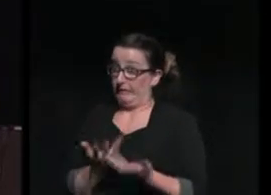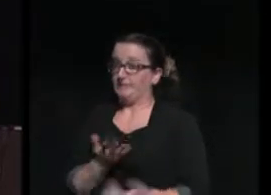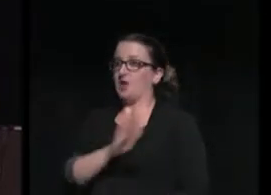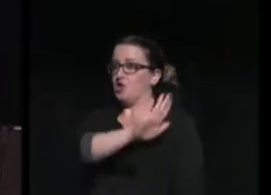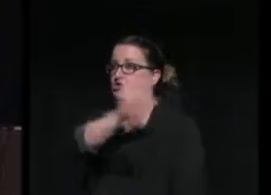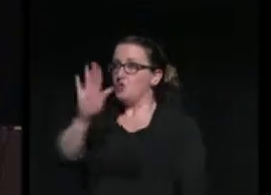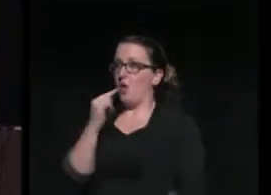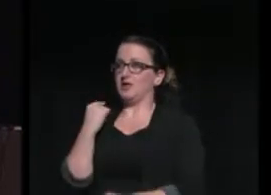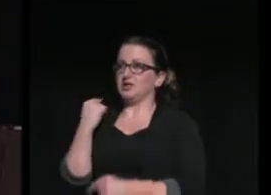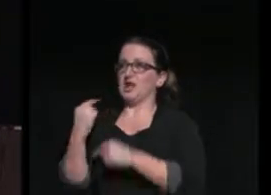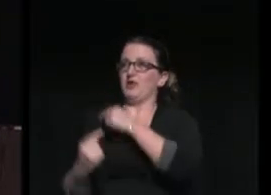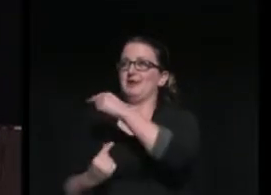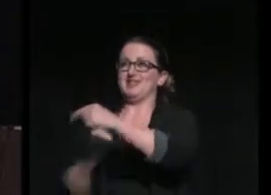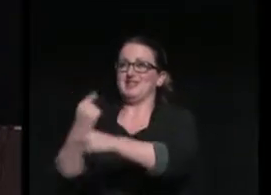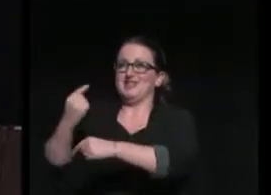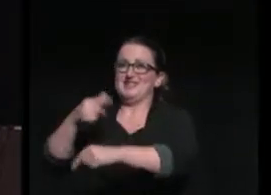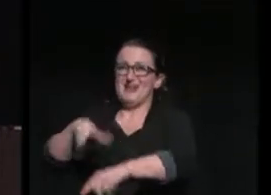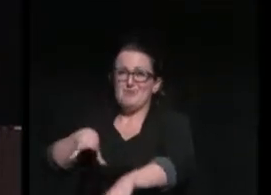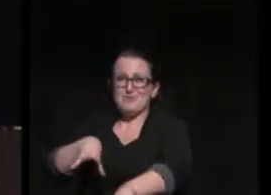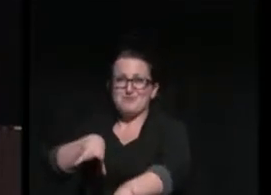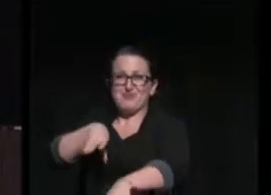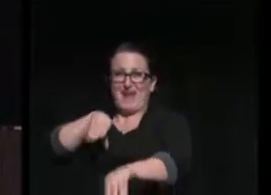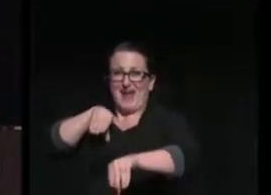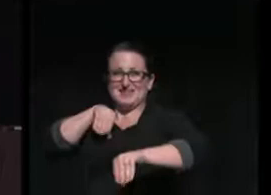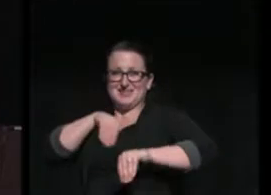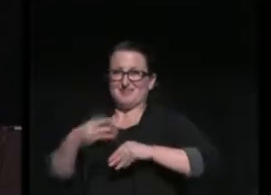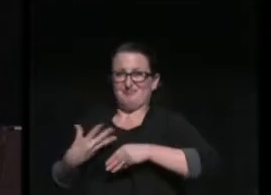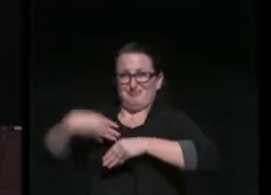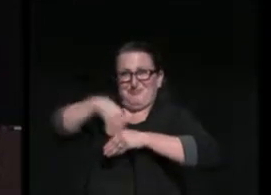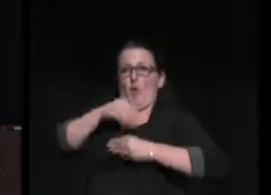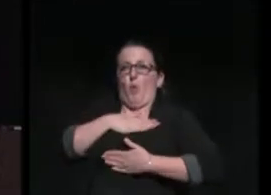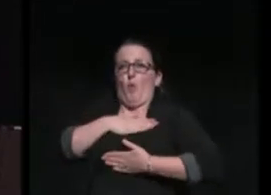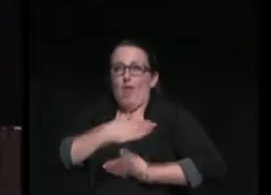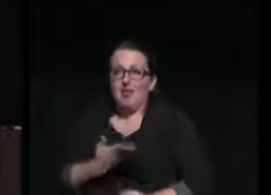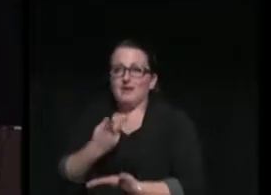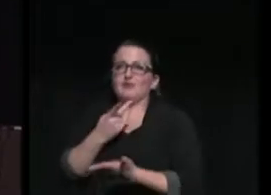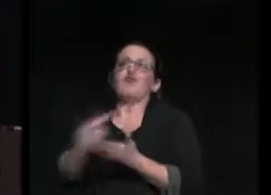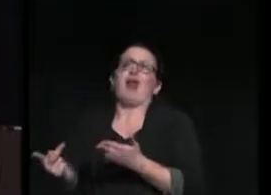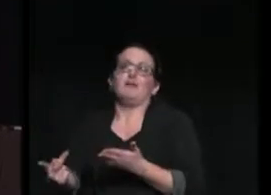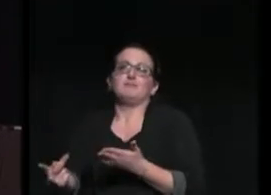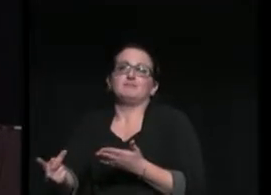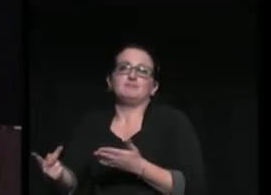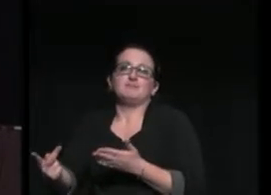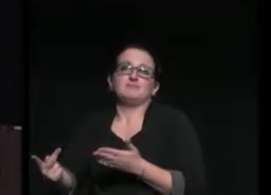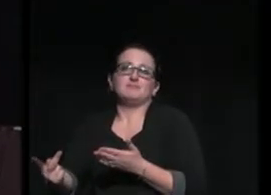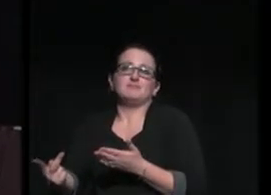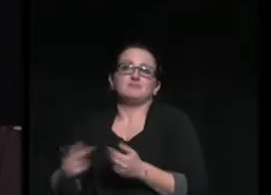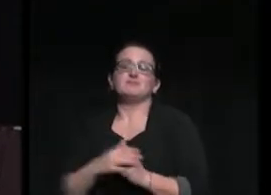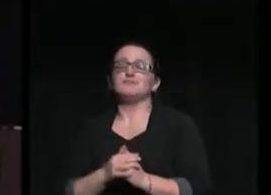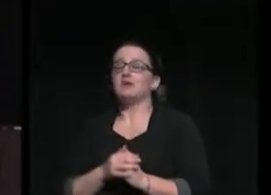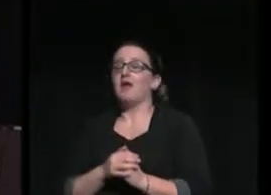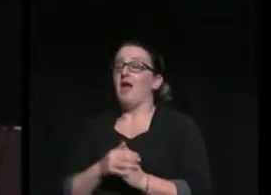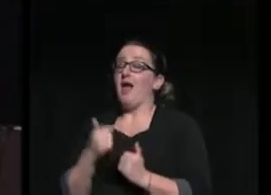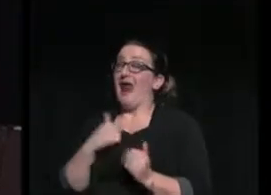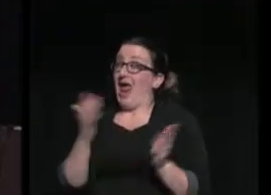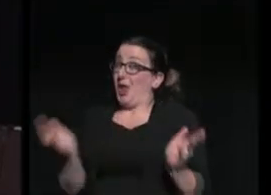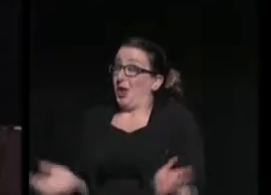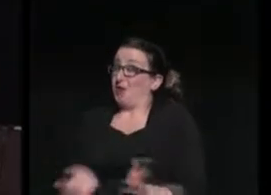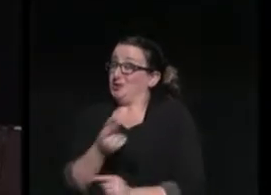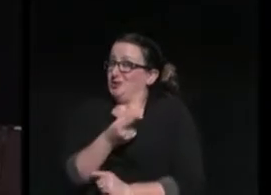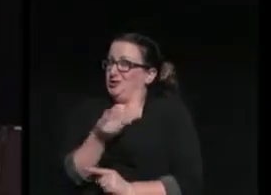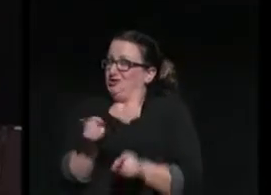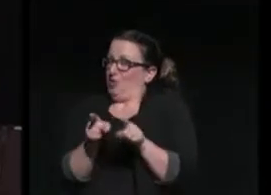is embracing its willingness to fail. And as you do, I urge you to also embrace